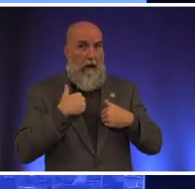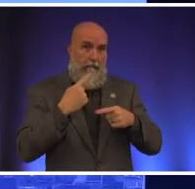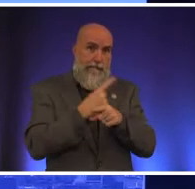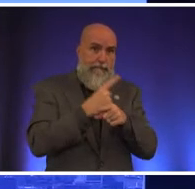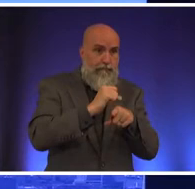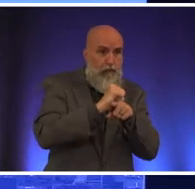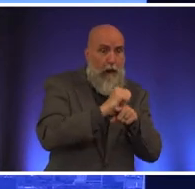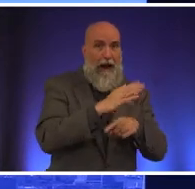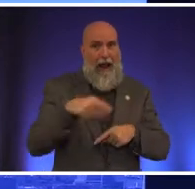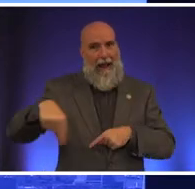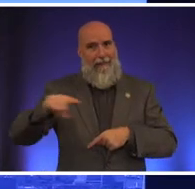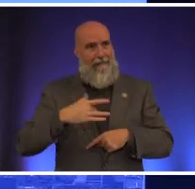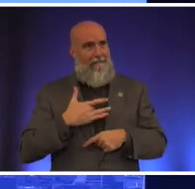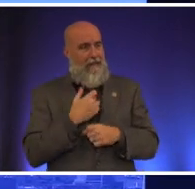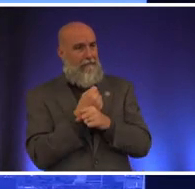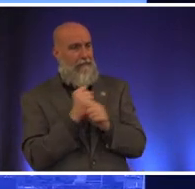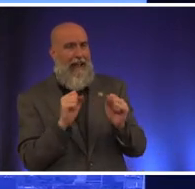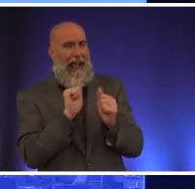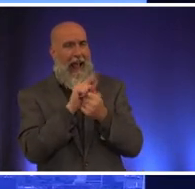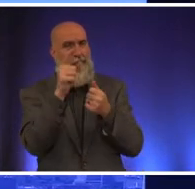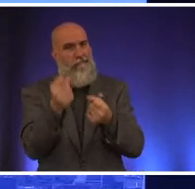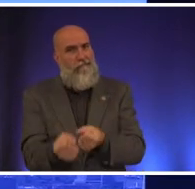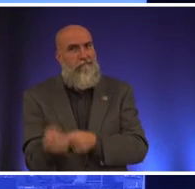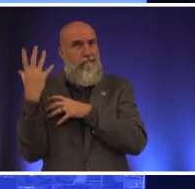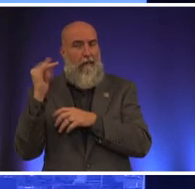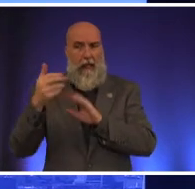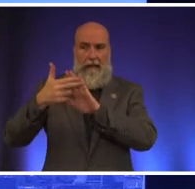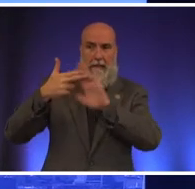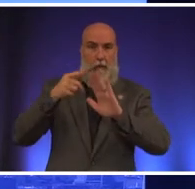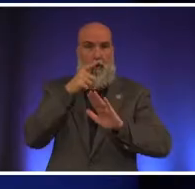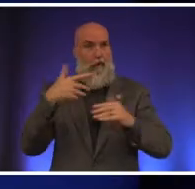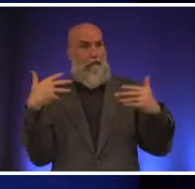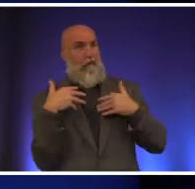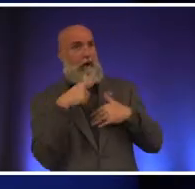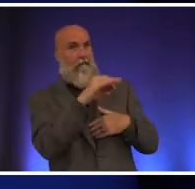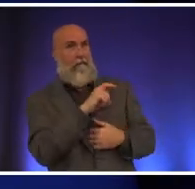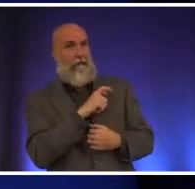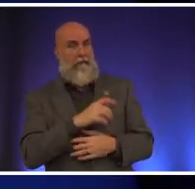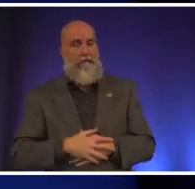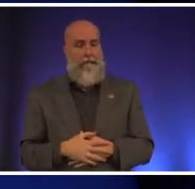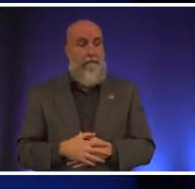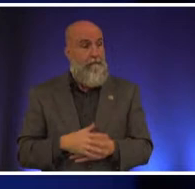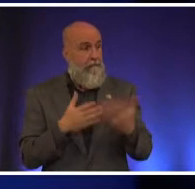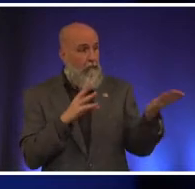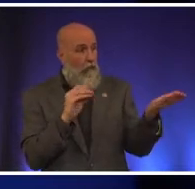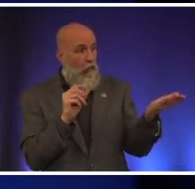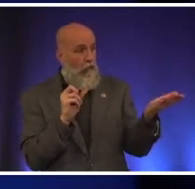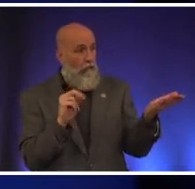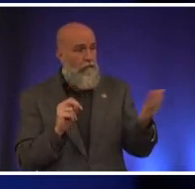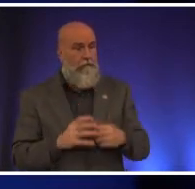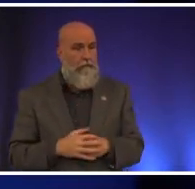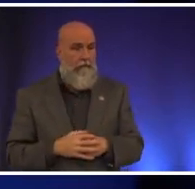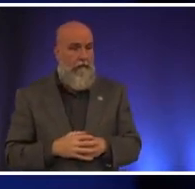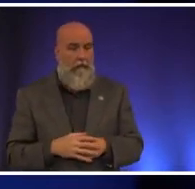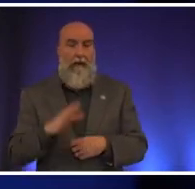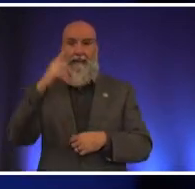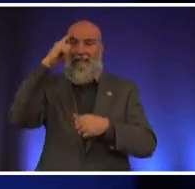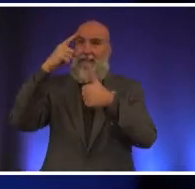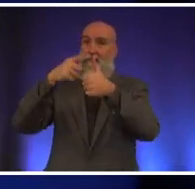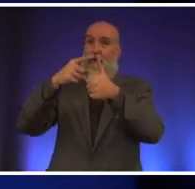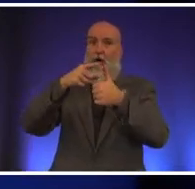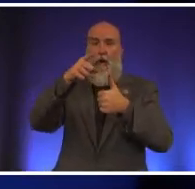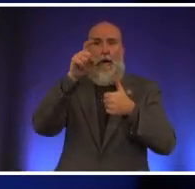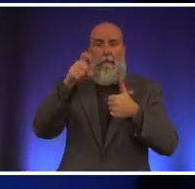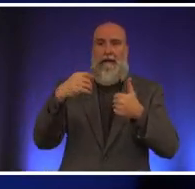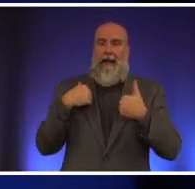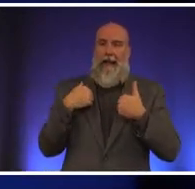safe in austin how do you get rid of that stereotype of we're afraid of them well i think first and foremost as you have to as i said a minute ago you have to have a